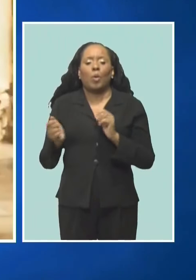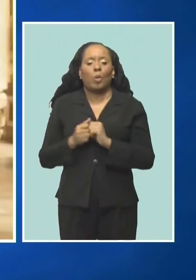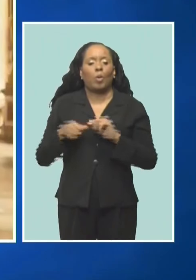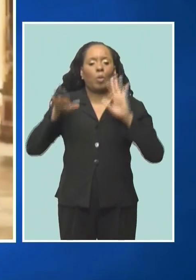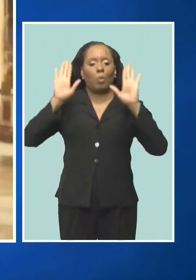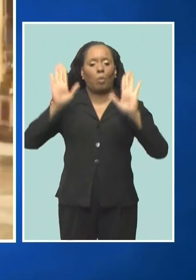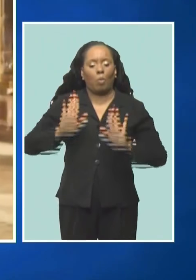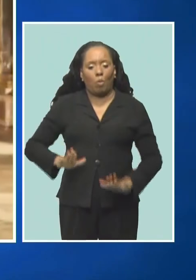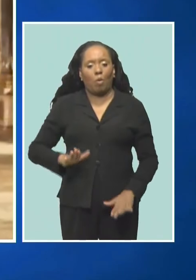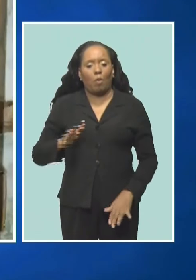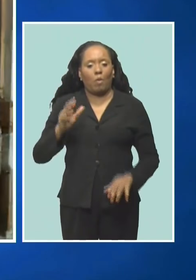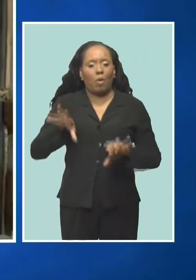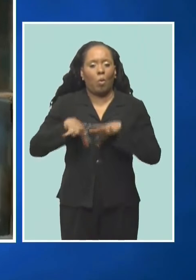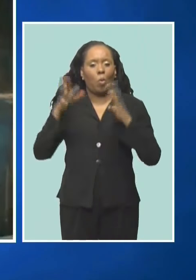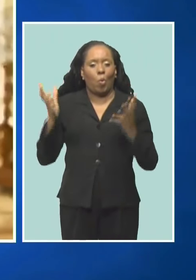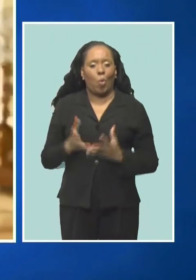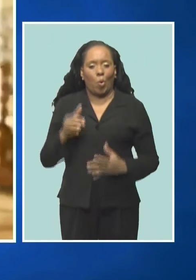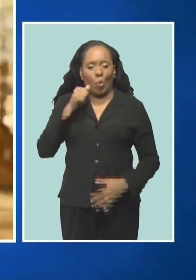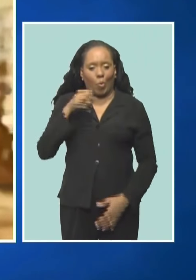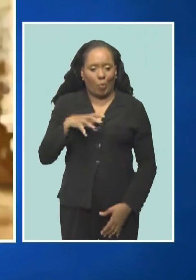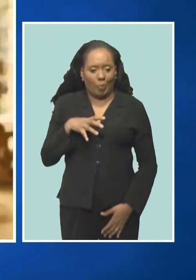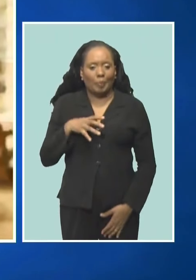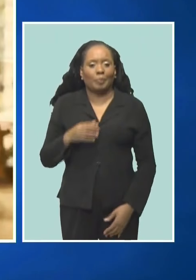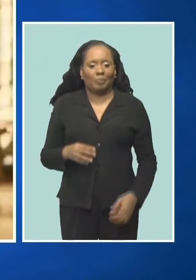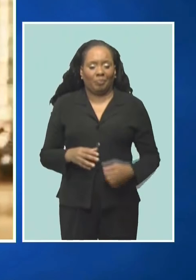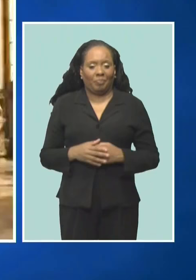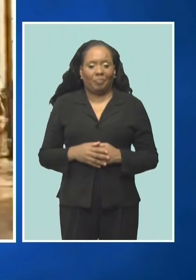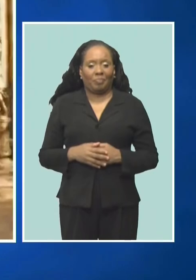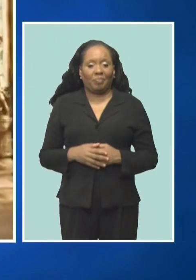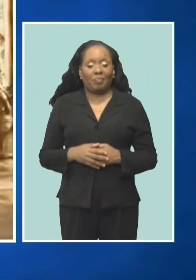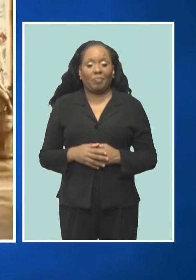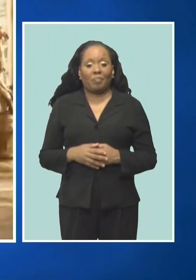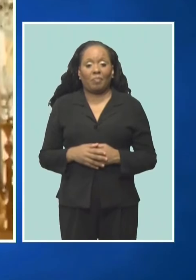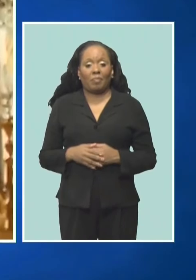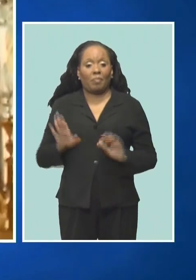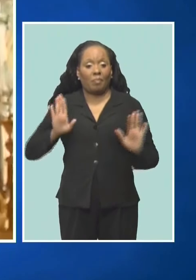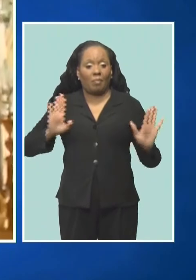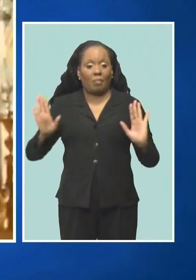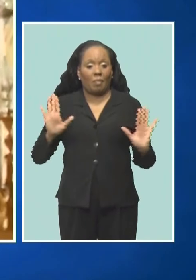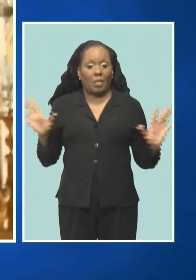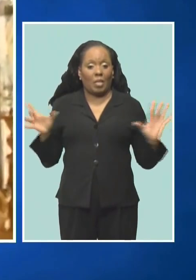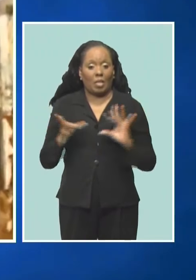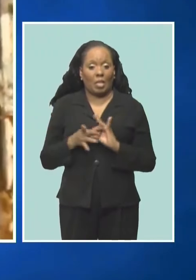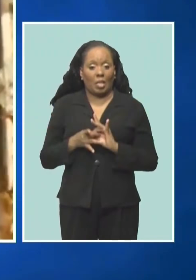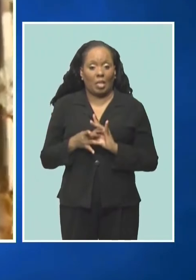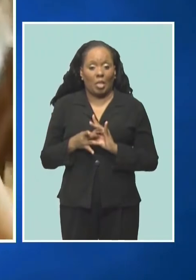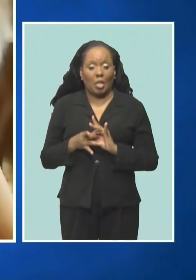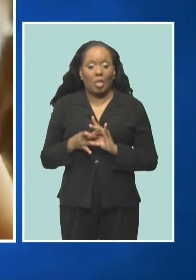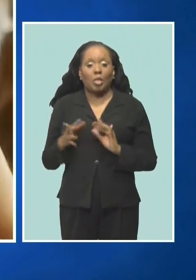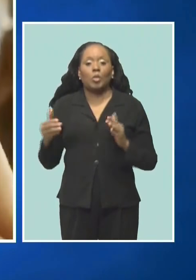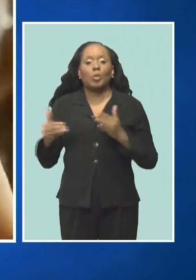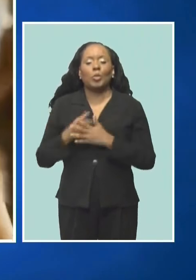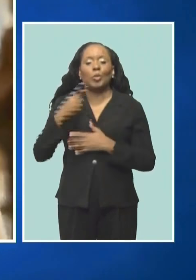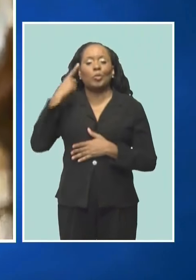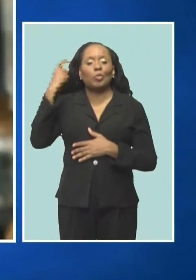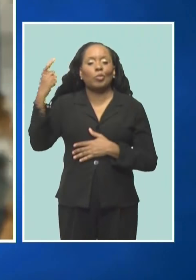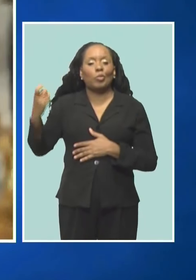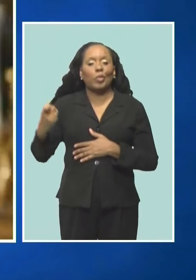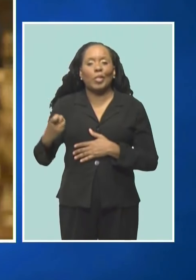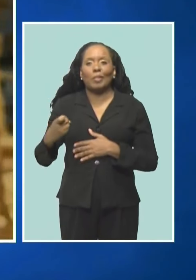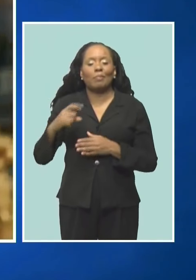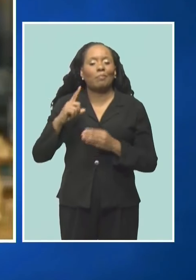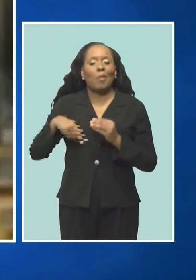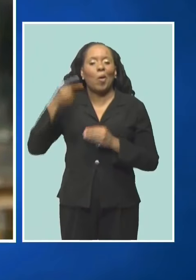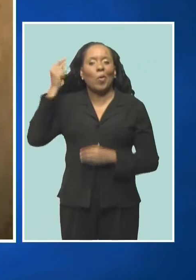extravagance of a total star and universal woman. It adds, bringing J'adore and Rihanna together is just the beginning